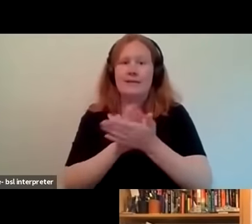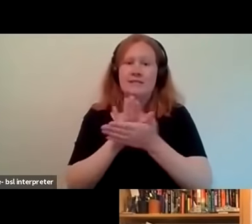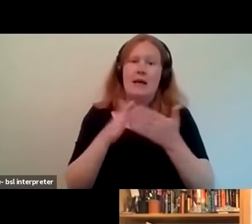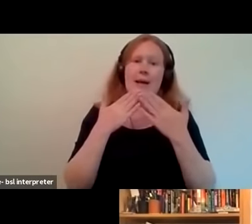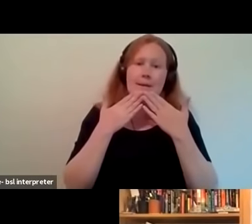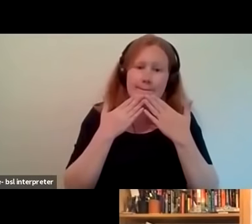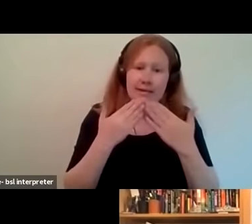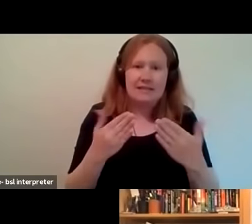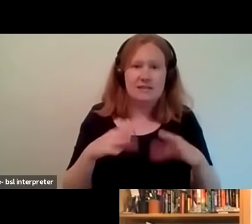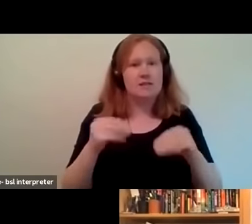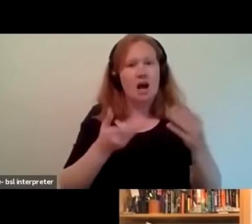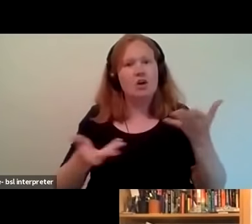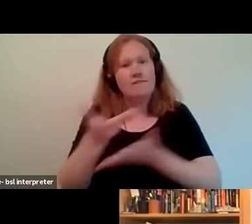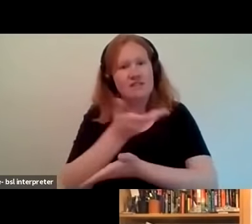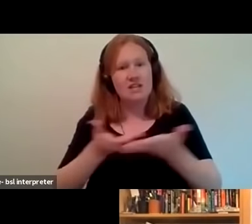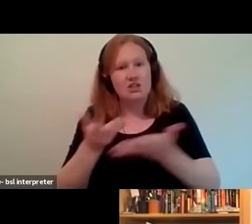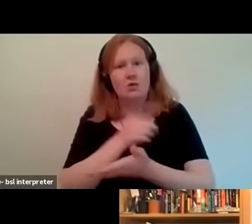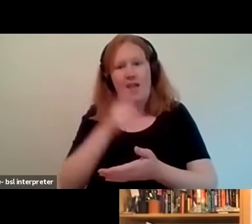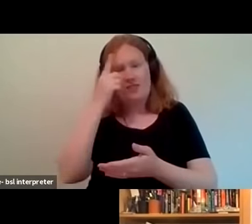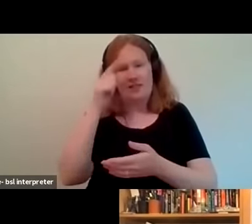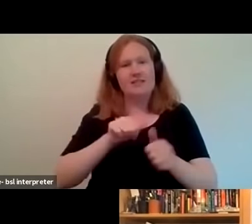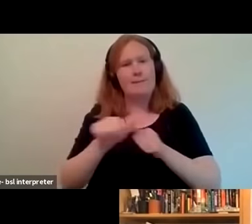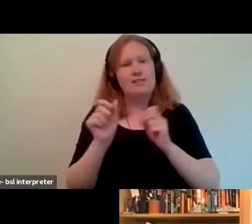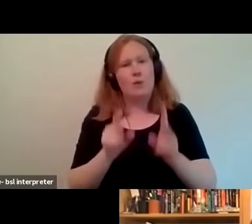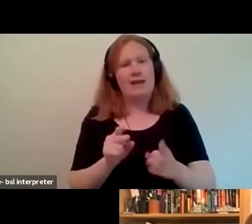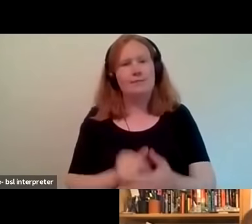let's start a conversation because i think that's the best place to start